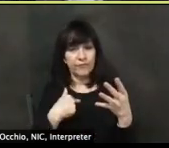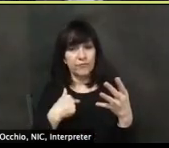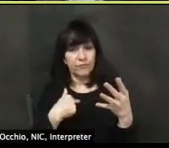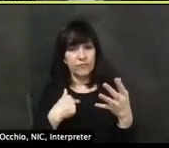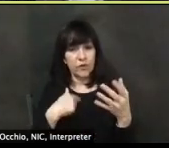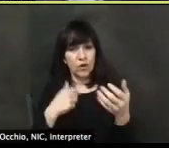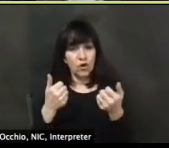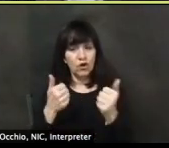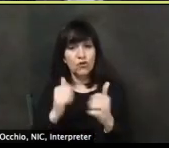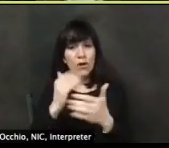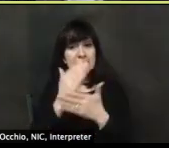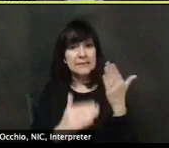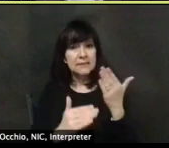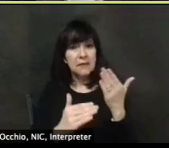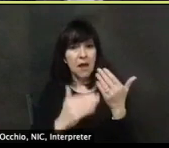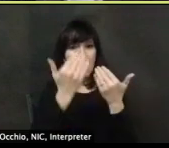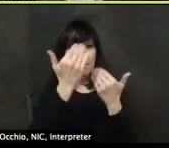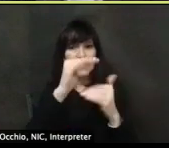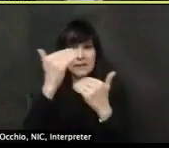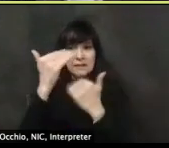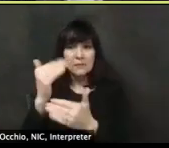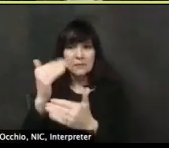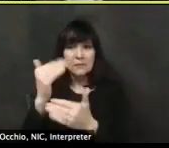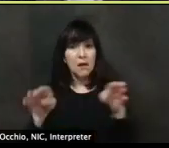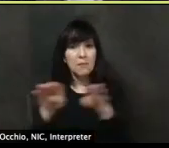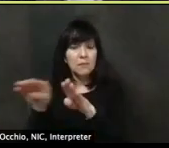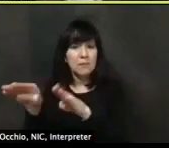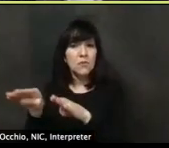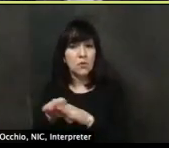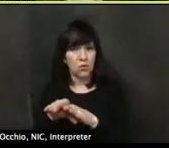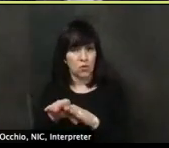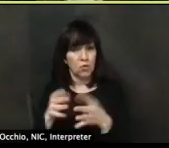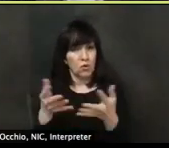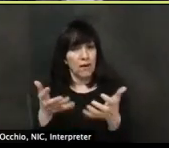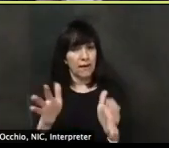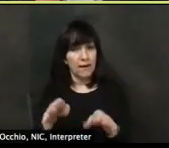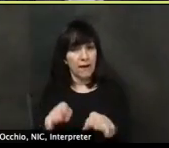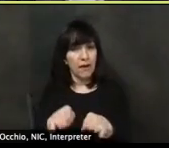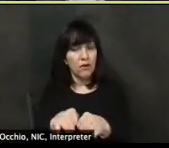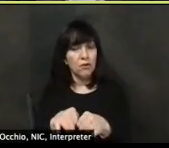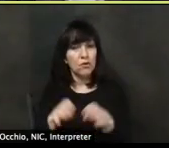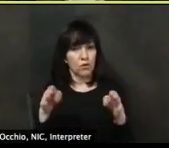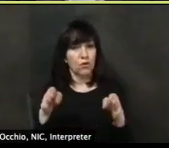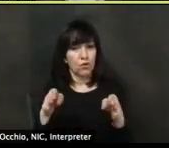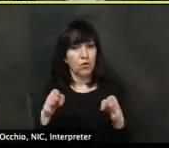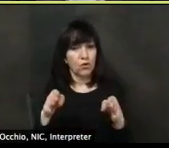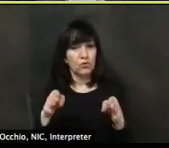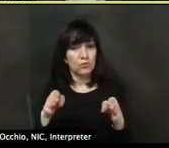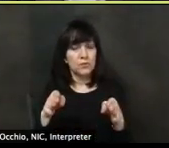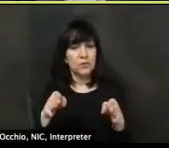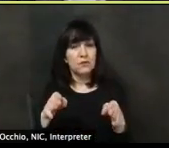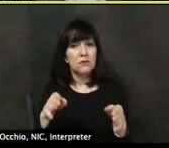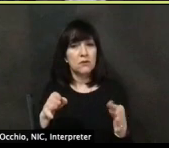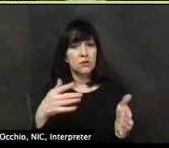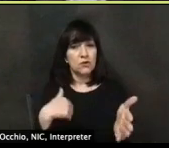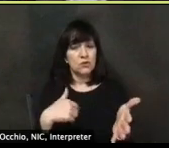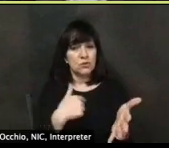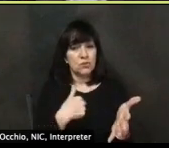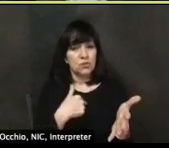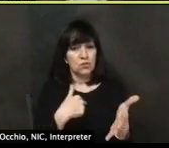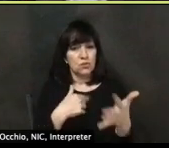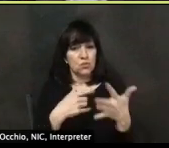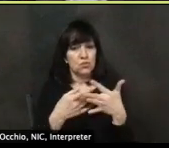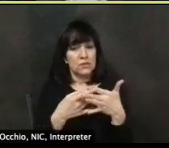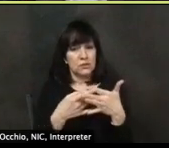some of the restrictions. Um, I want to say upfront, it's still really important as we do this and moving into the phases as well. Um, I didn't